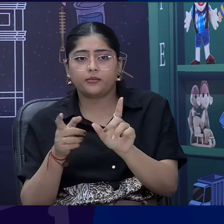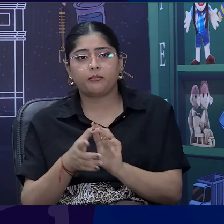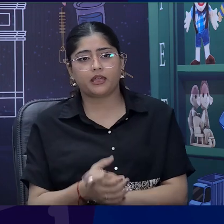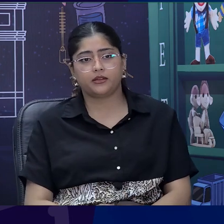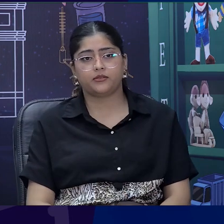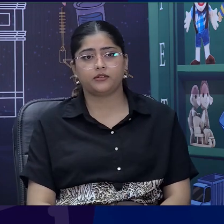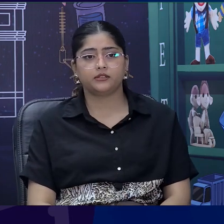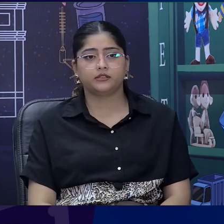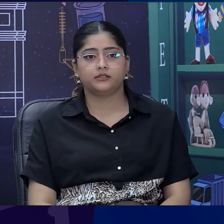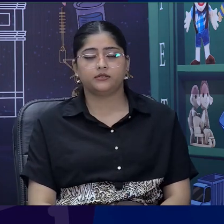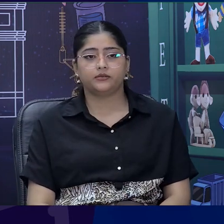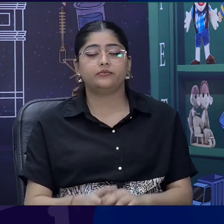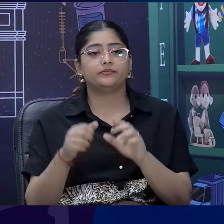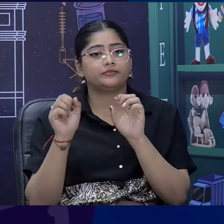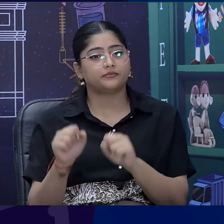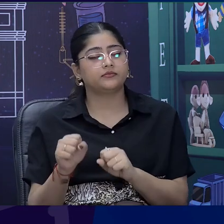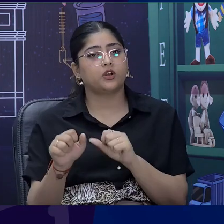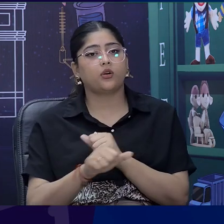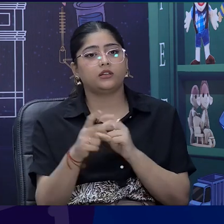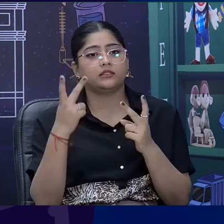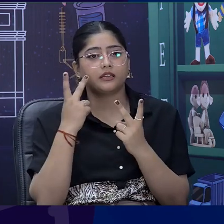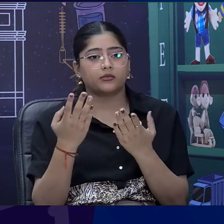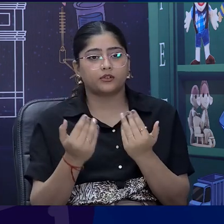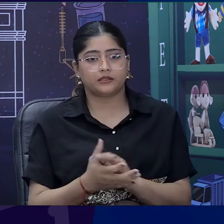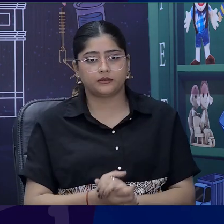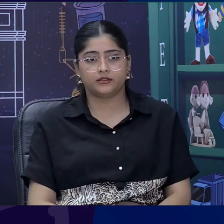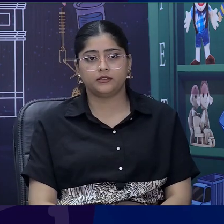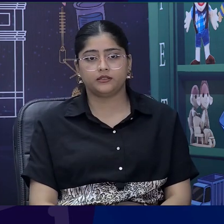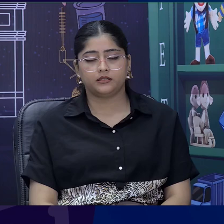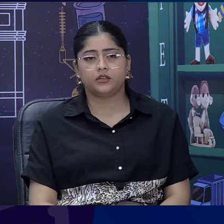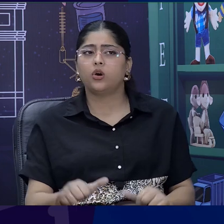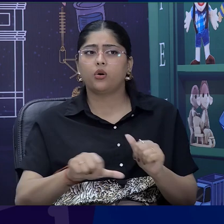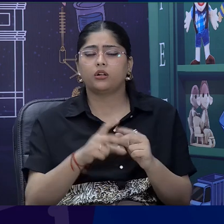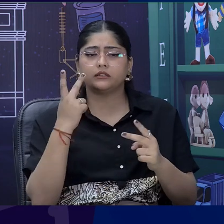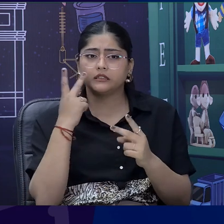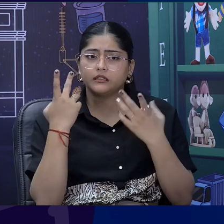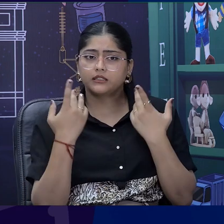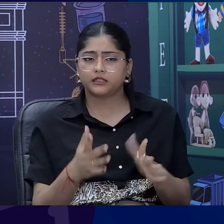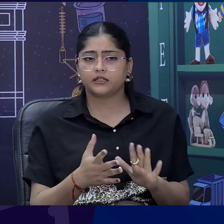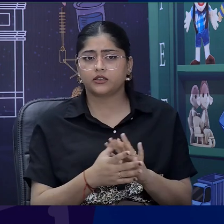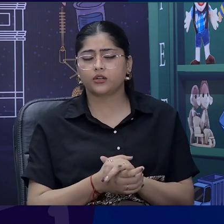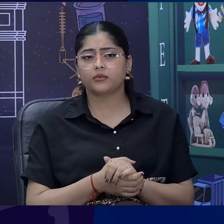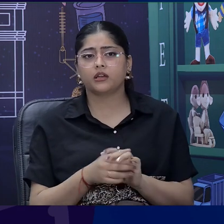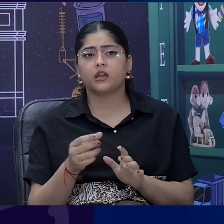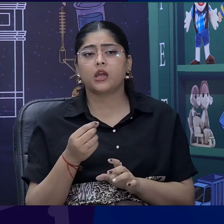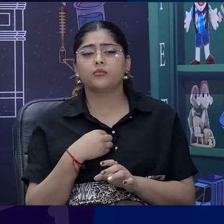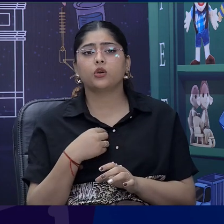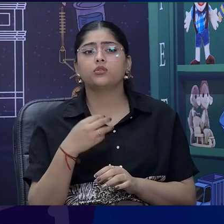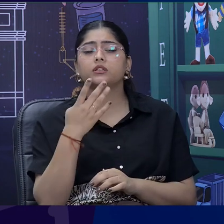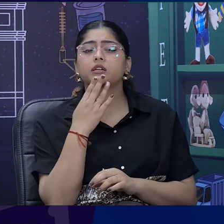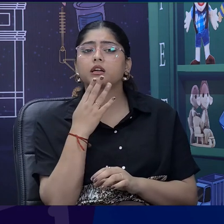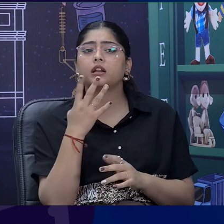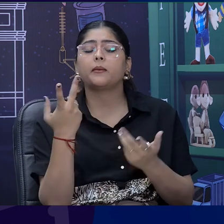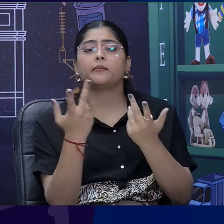Now, can I can we see this? So, you must have noted that I have made them in the similar color.